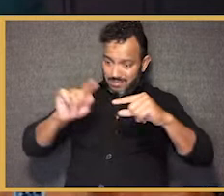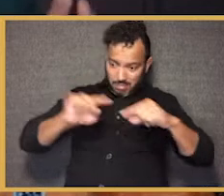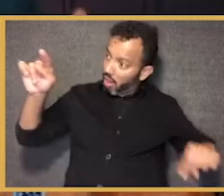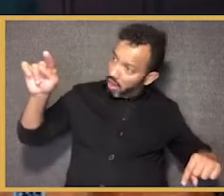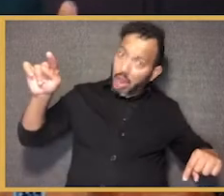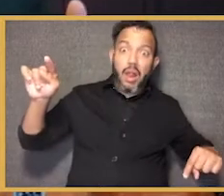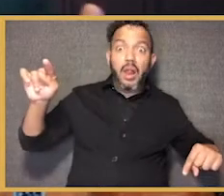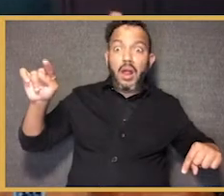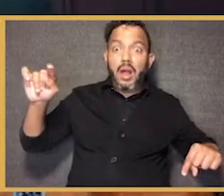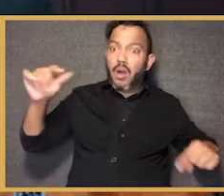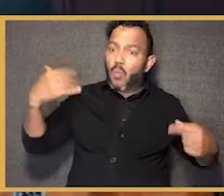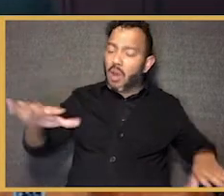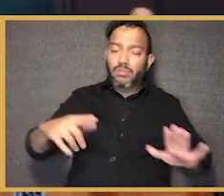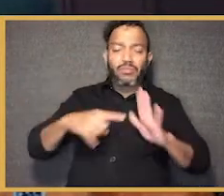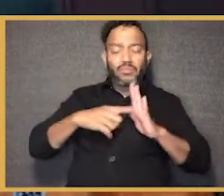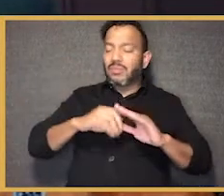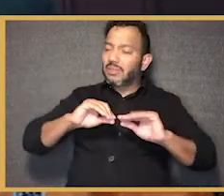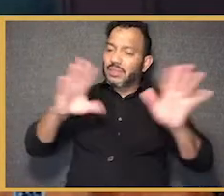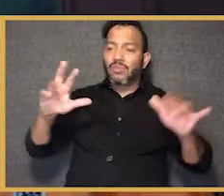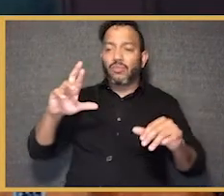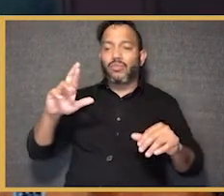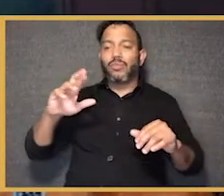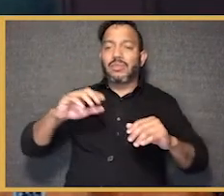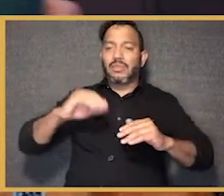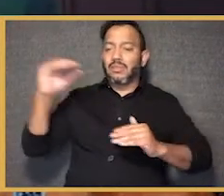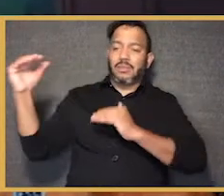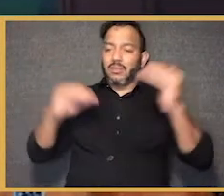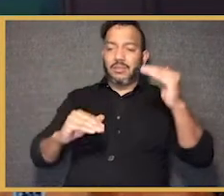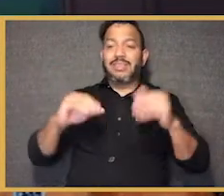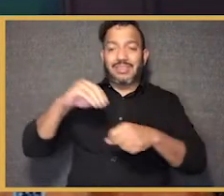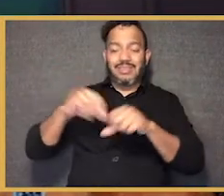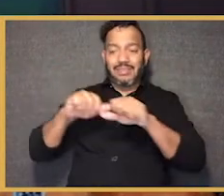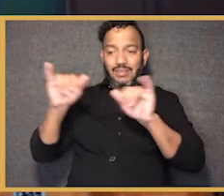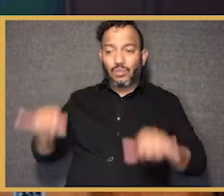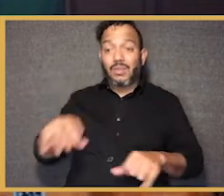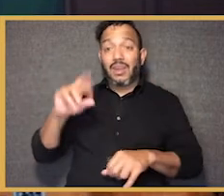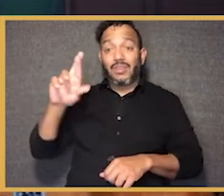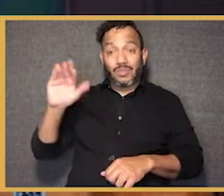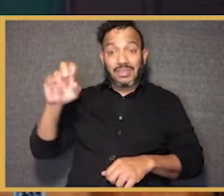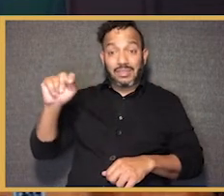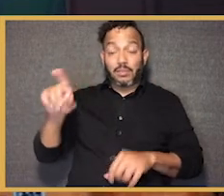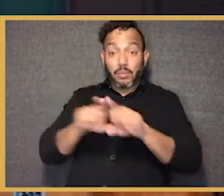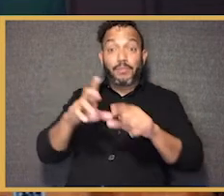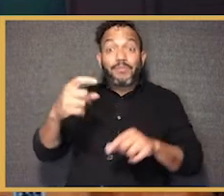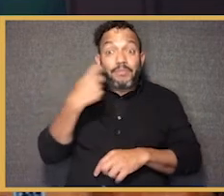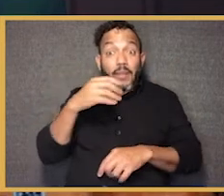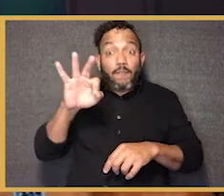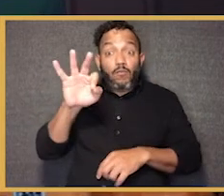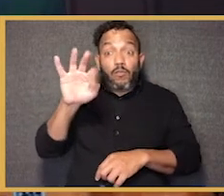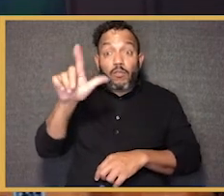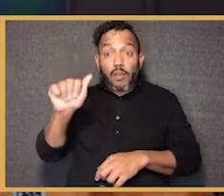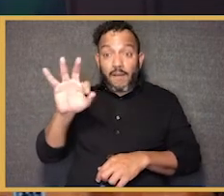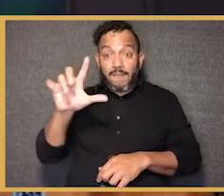wealth gap is an extension of the institution of slaves. When we think about the efforts in Florida